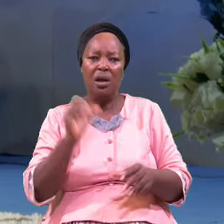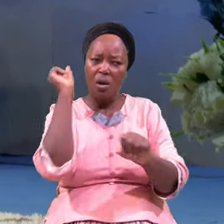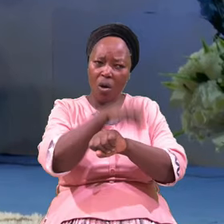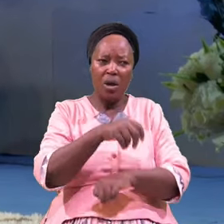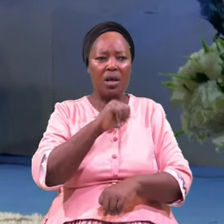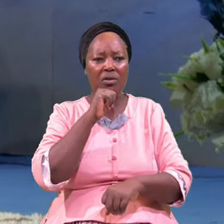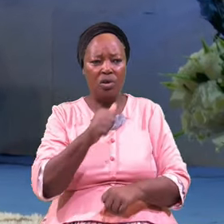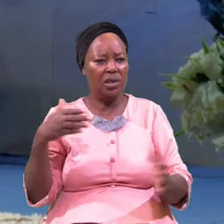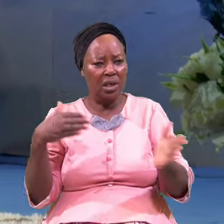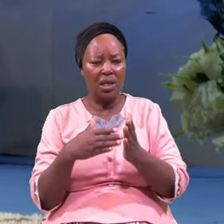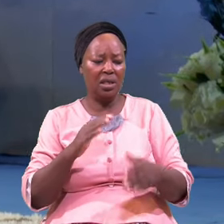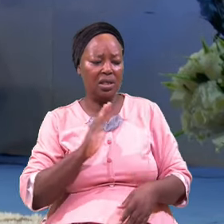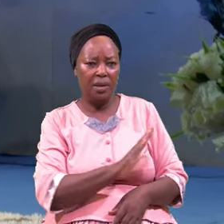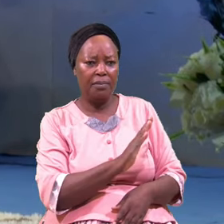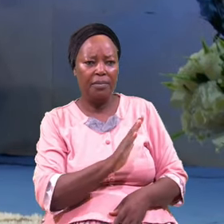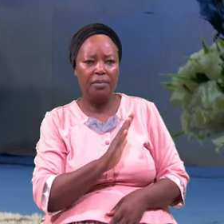Against Him